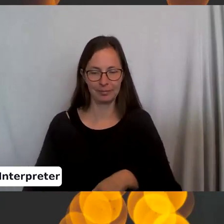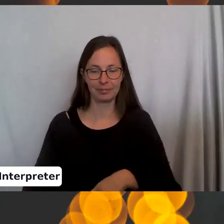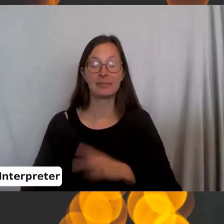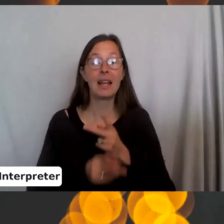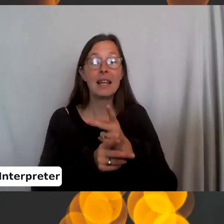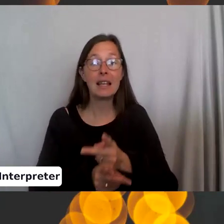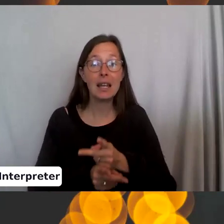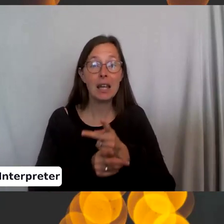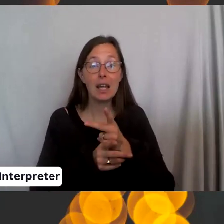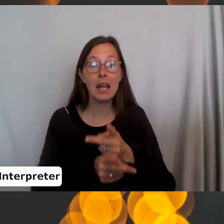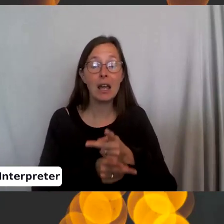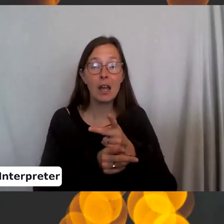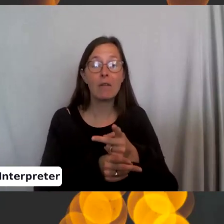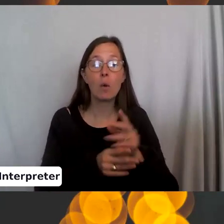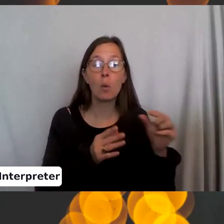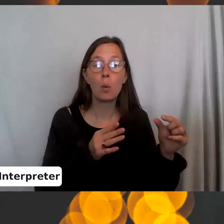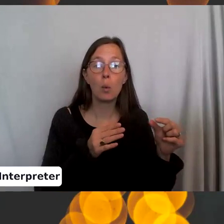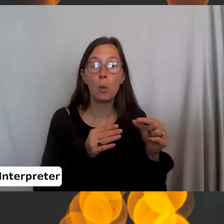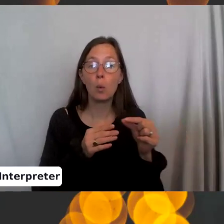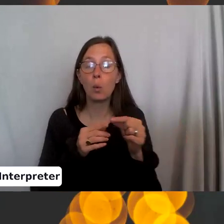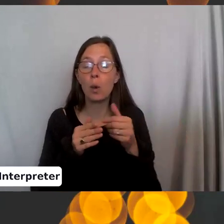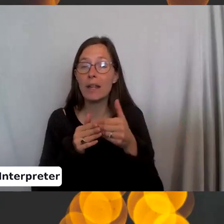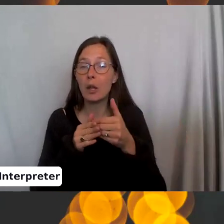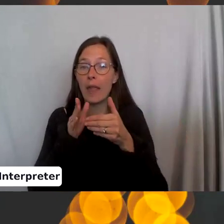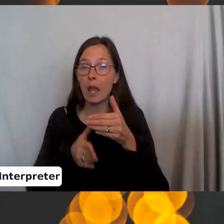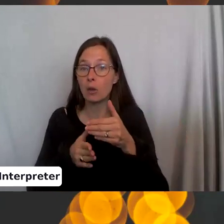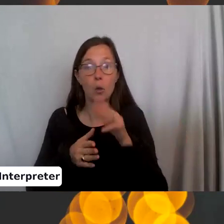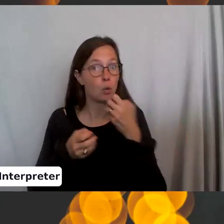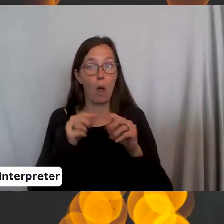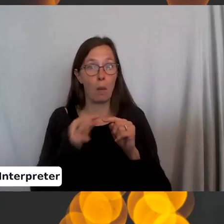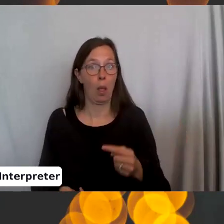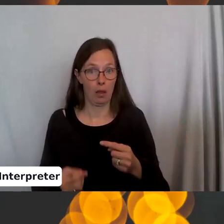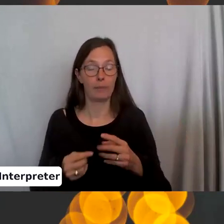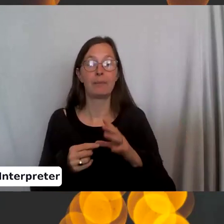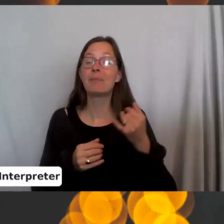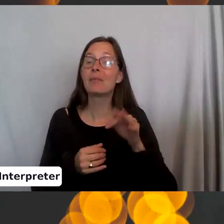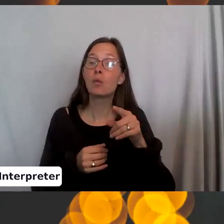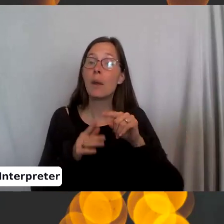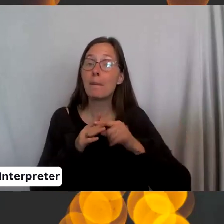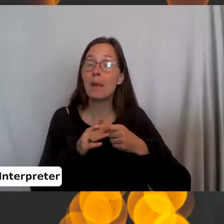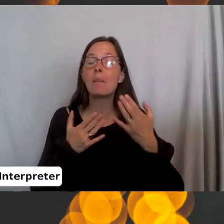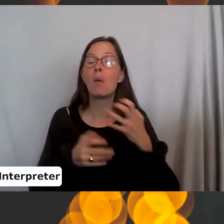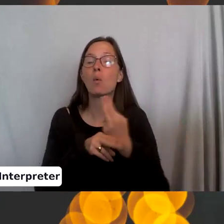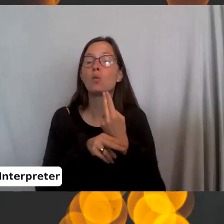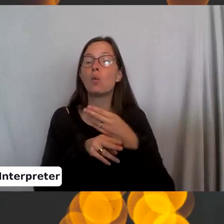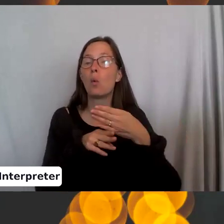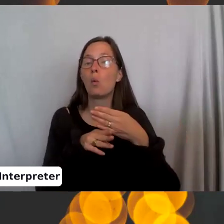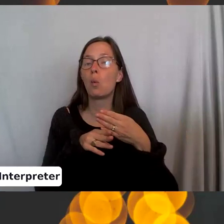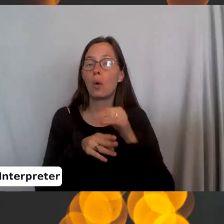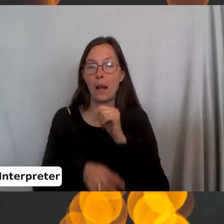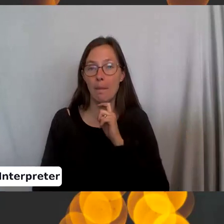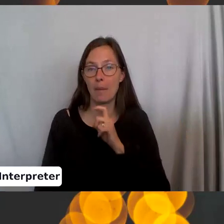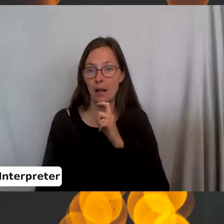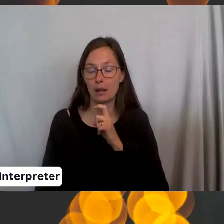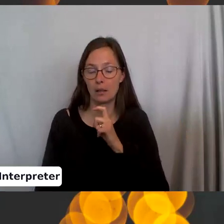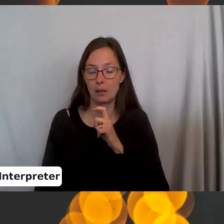Carefully slide the stitches towards the end of the needle. You don't want them to slide off. If you're a beginner, you might want to use wood needles instead of metal because they're